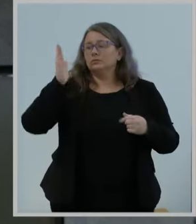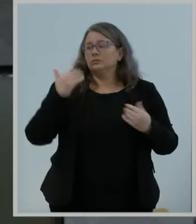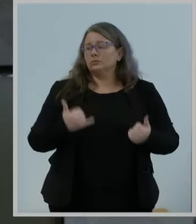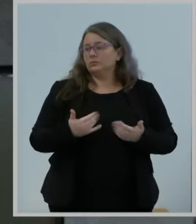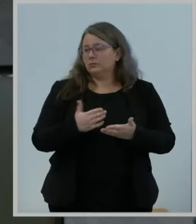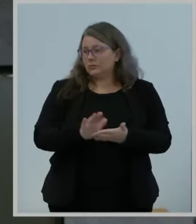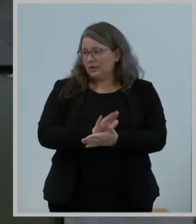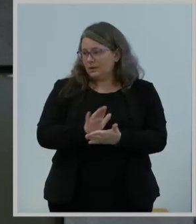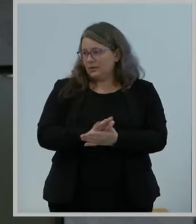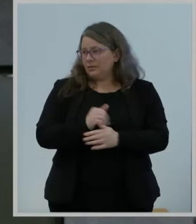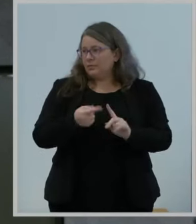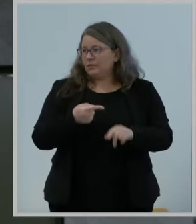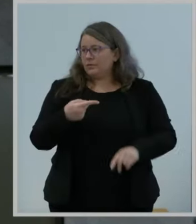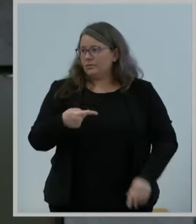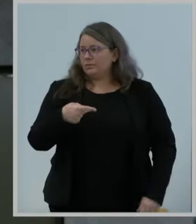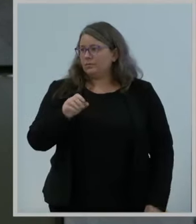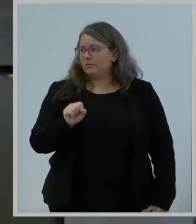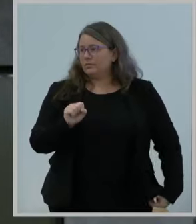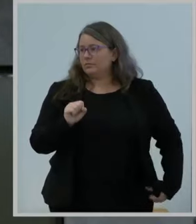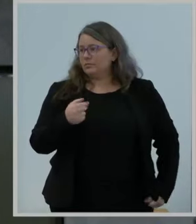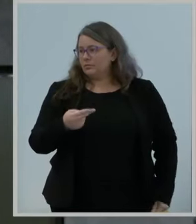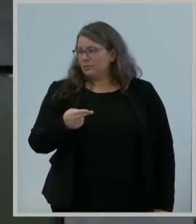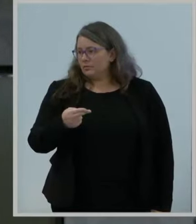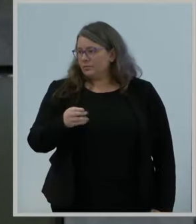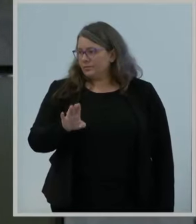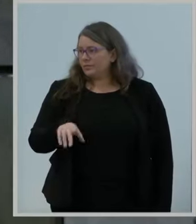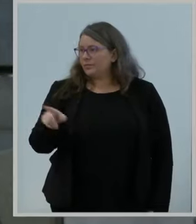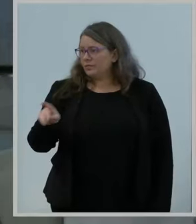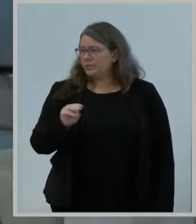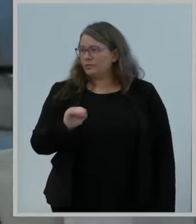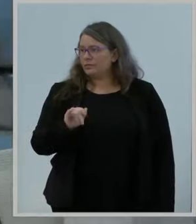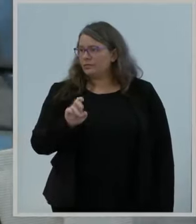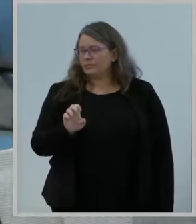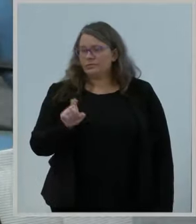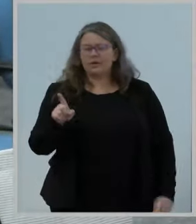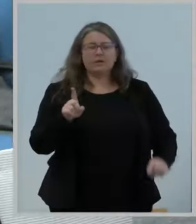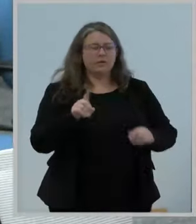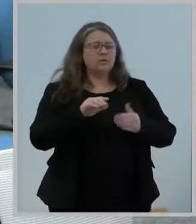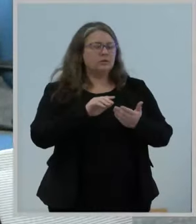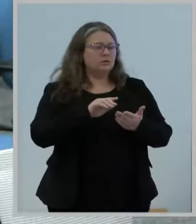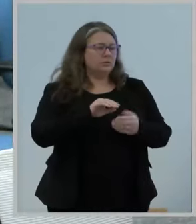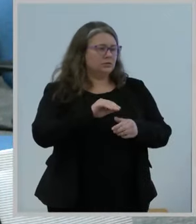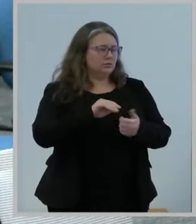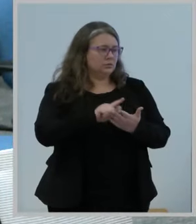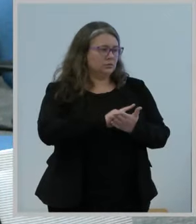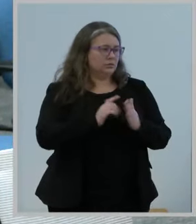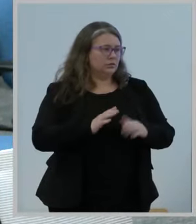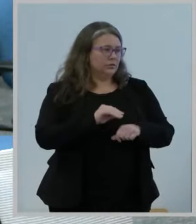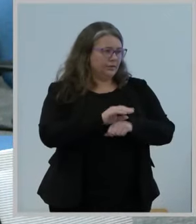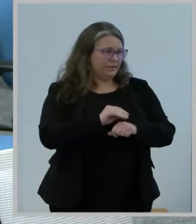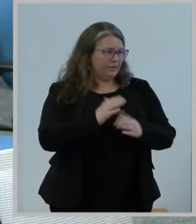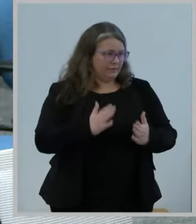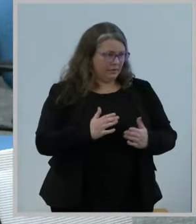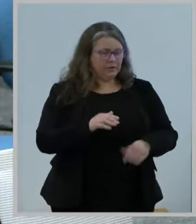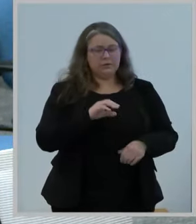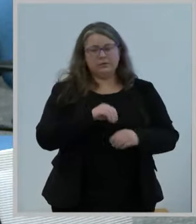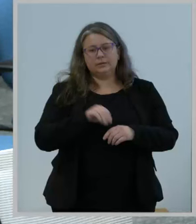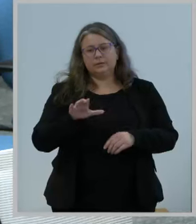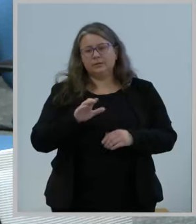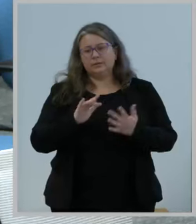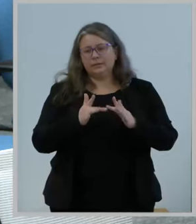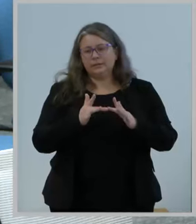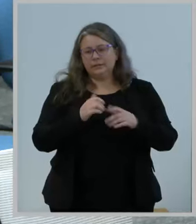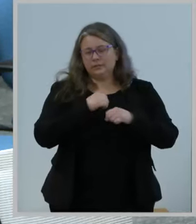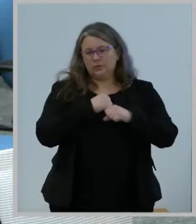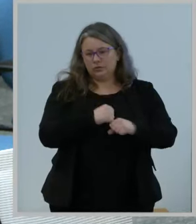and Homeland Security Bureau is Michael Antonino, Attorney Advisor in the Bureau's Cybersecurity and Communications Reliability Division. I would like to